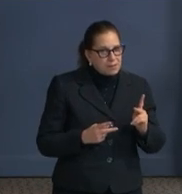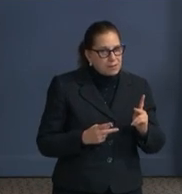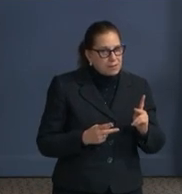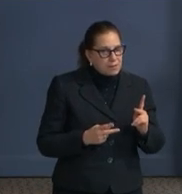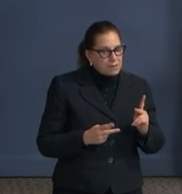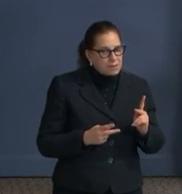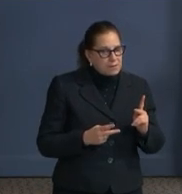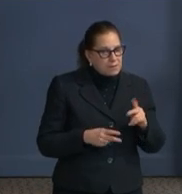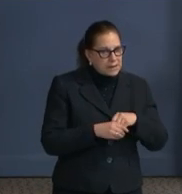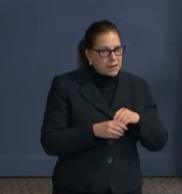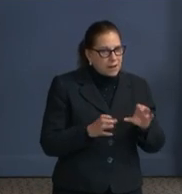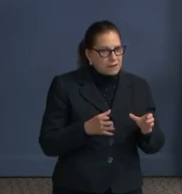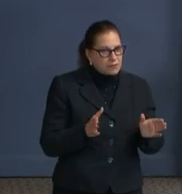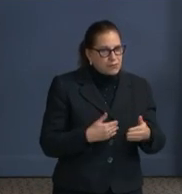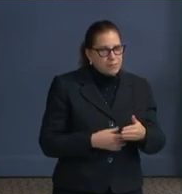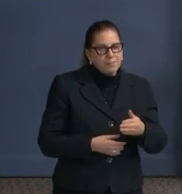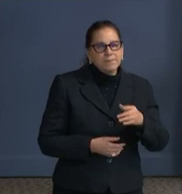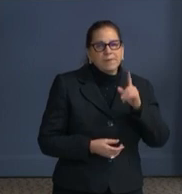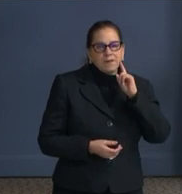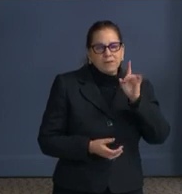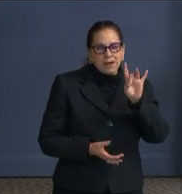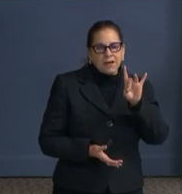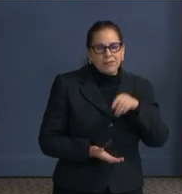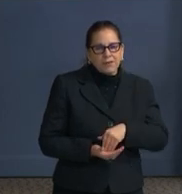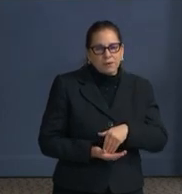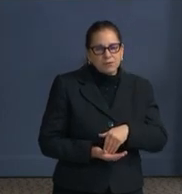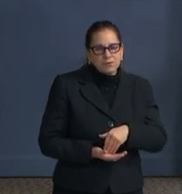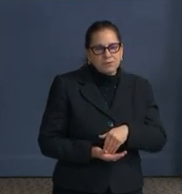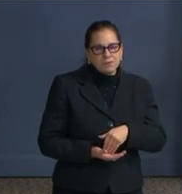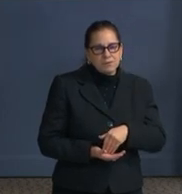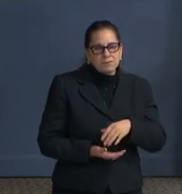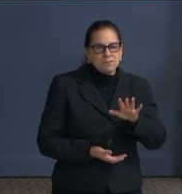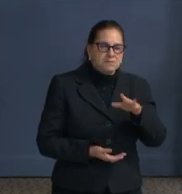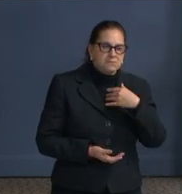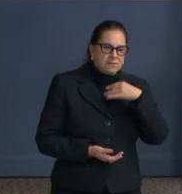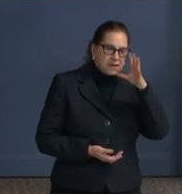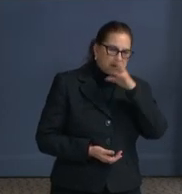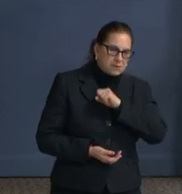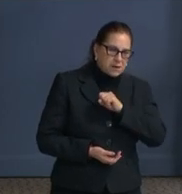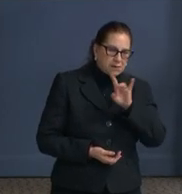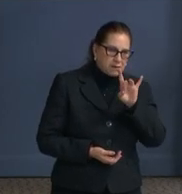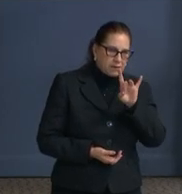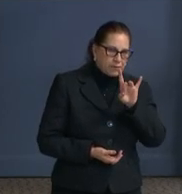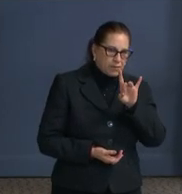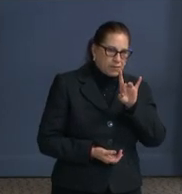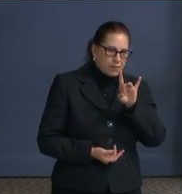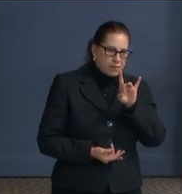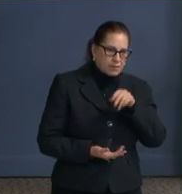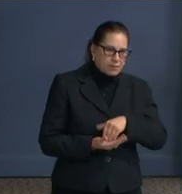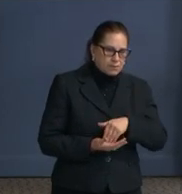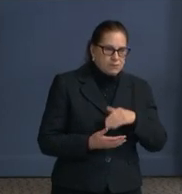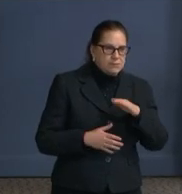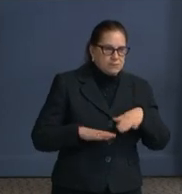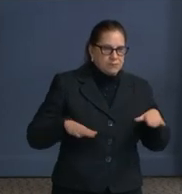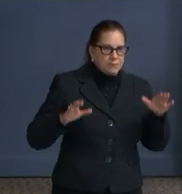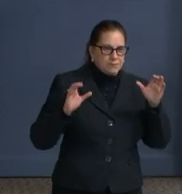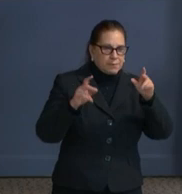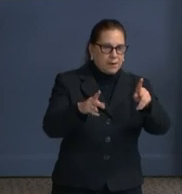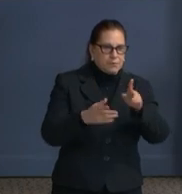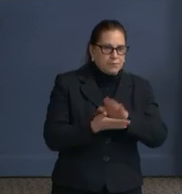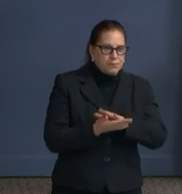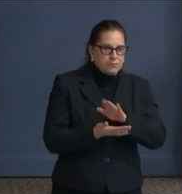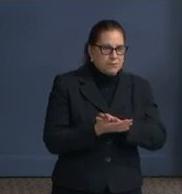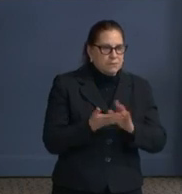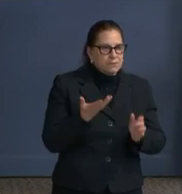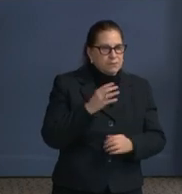the number is eight eight thousand that I'm giving you a round number. It could be plus or minus some, but we're about eight thousand. Do you know what percentage